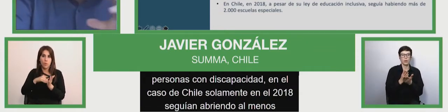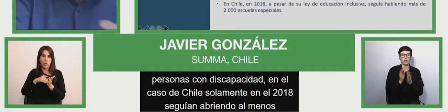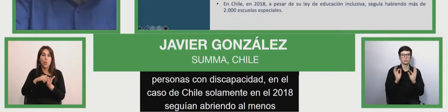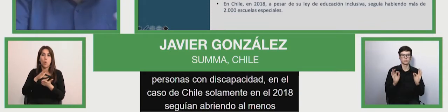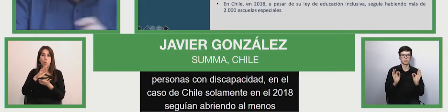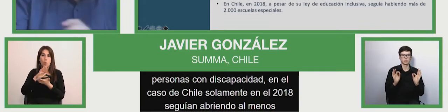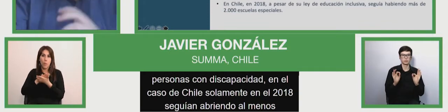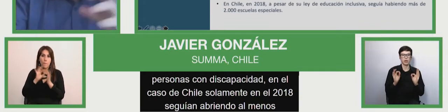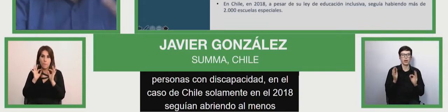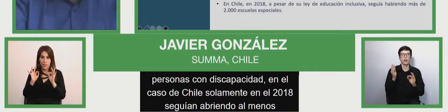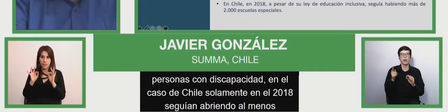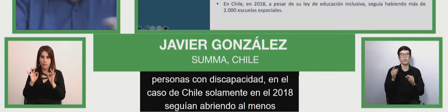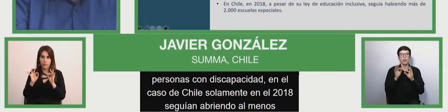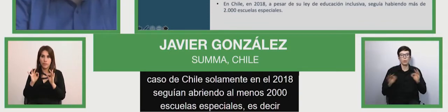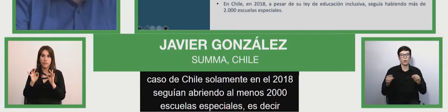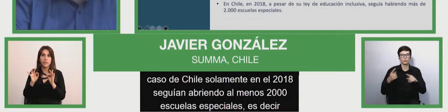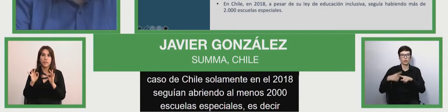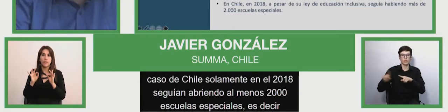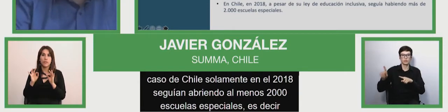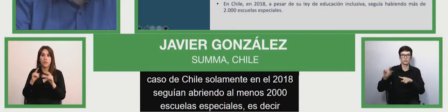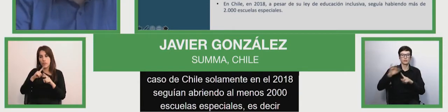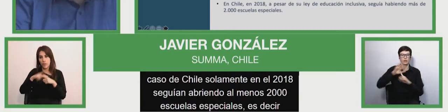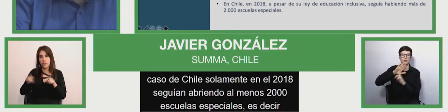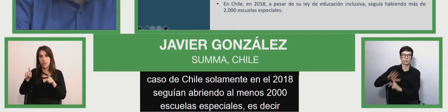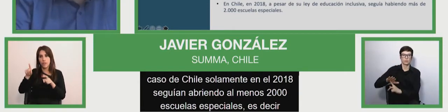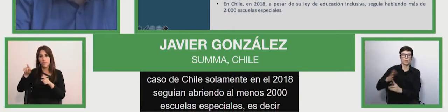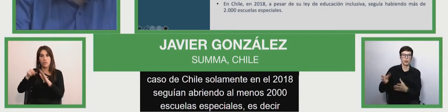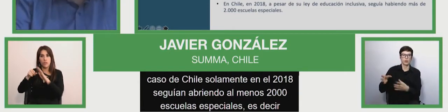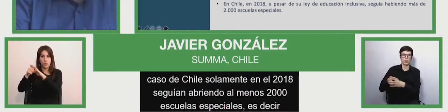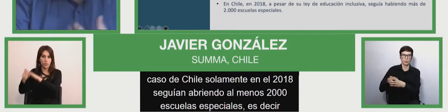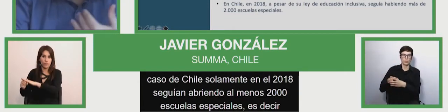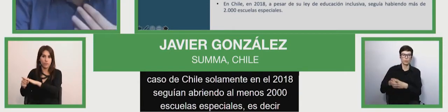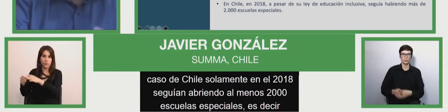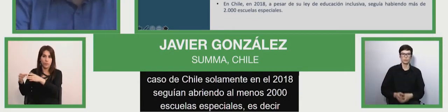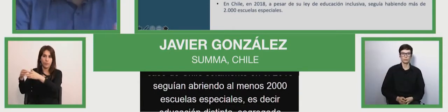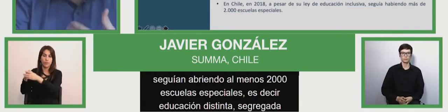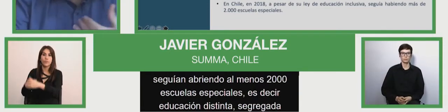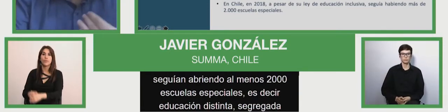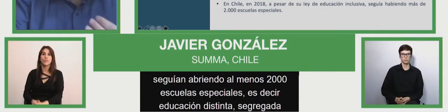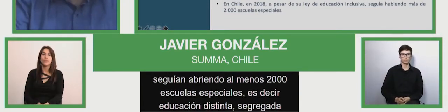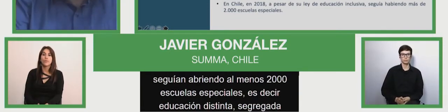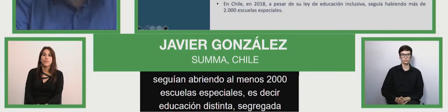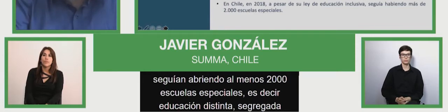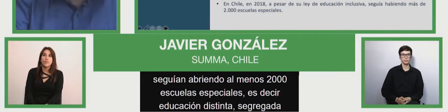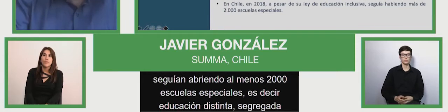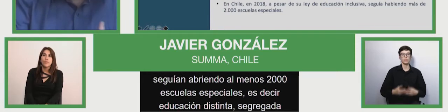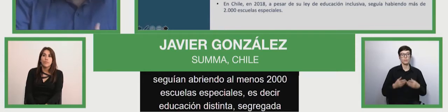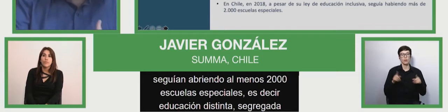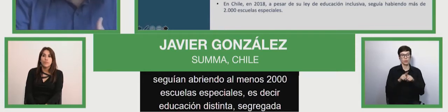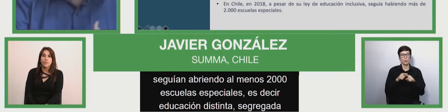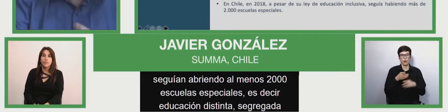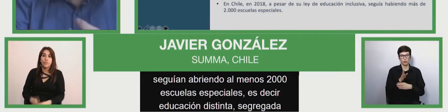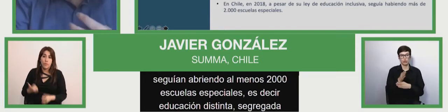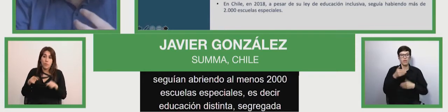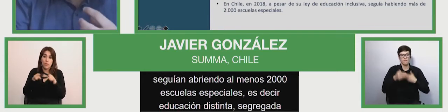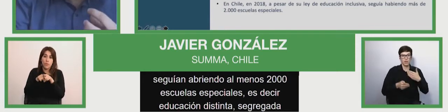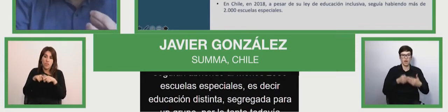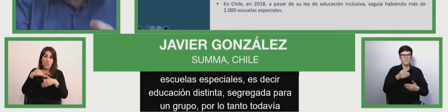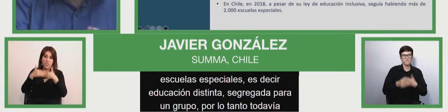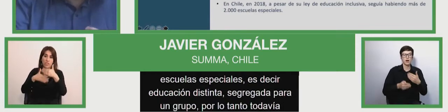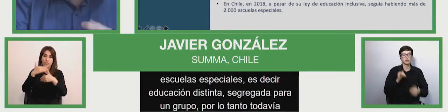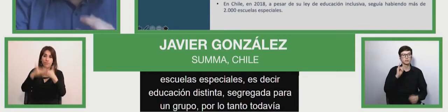different education, segregated education. So therefore, although we've made progress in visualizing